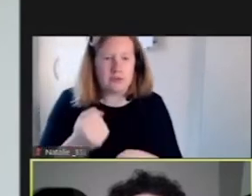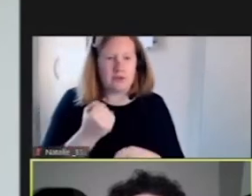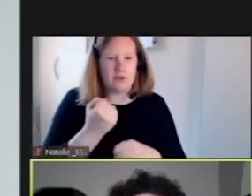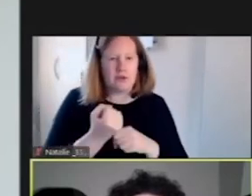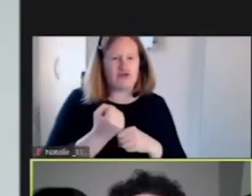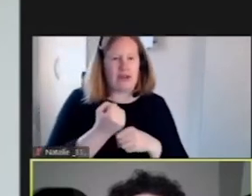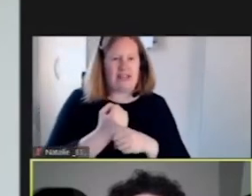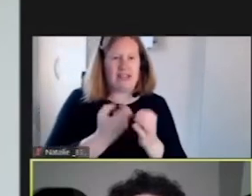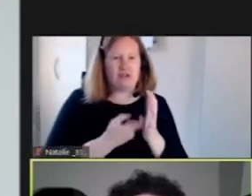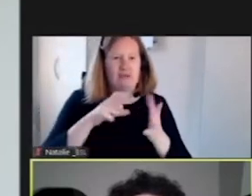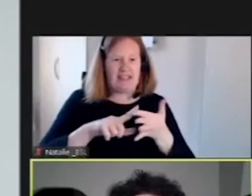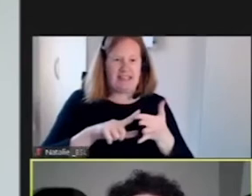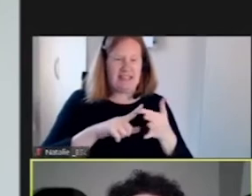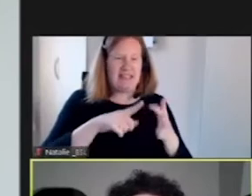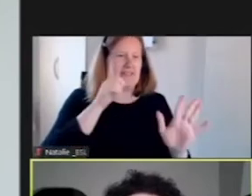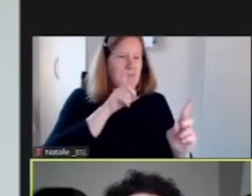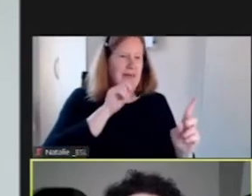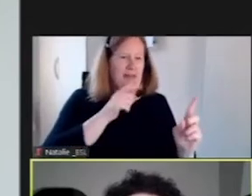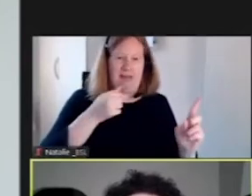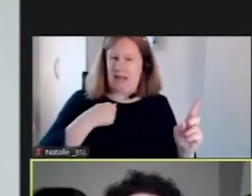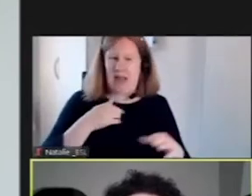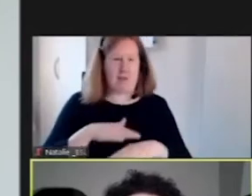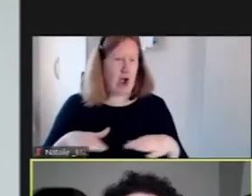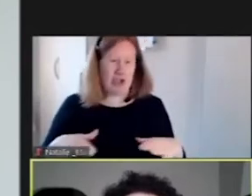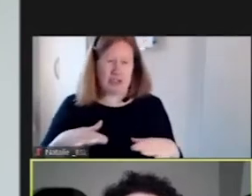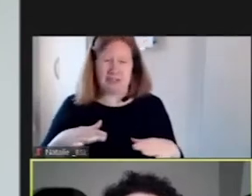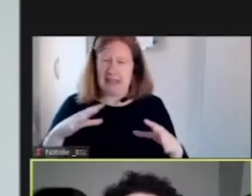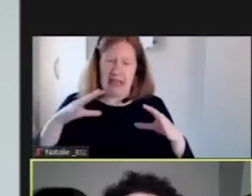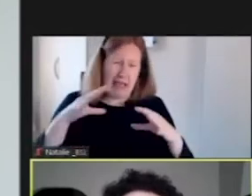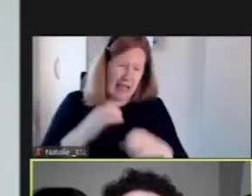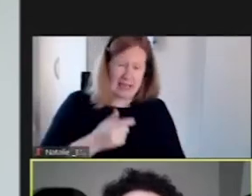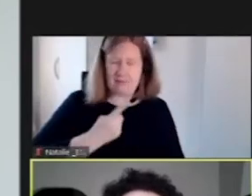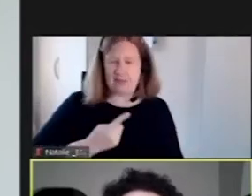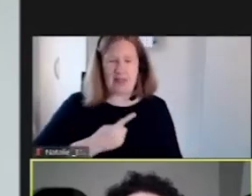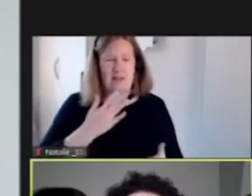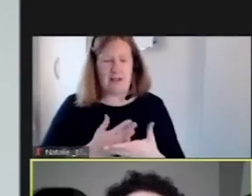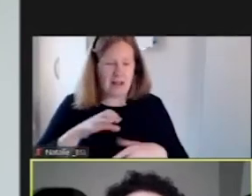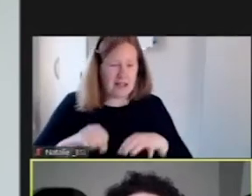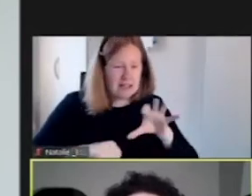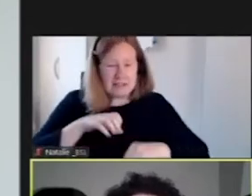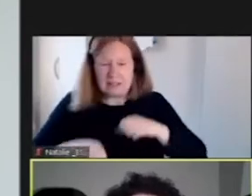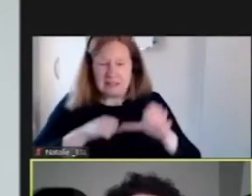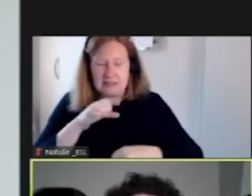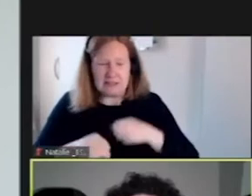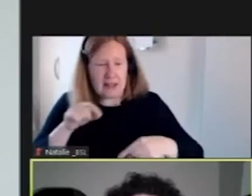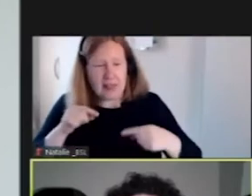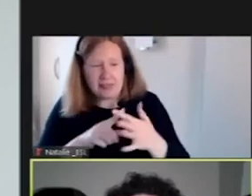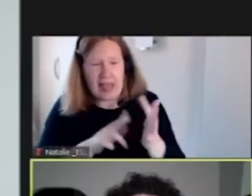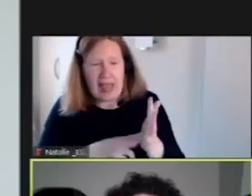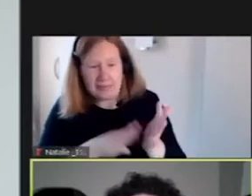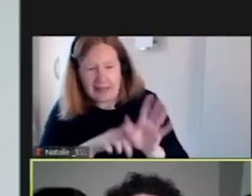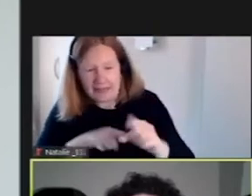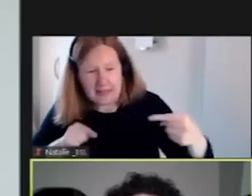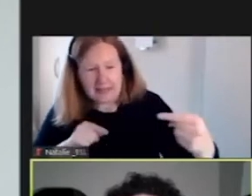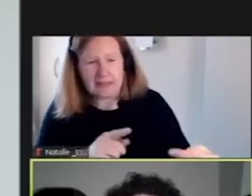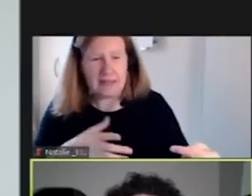I am not. I hate myself for running, clamouring towards the enemy. I don't want